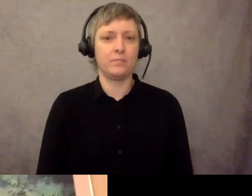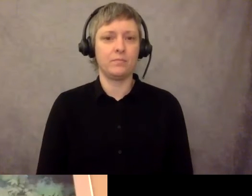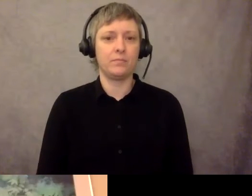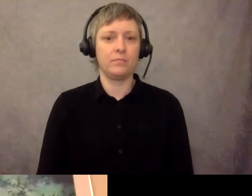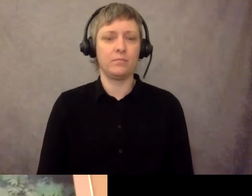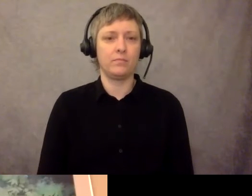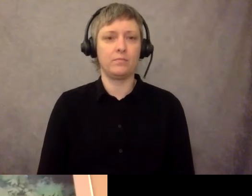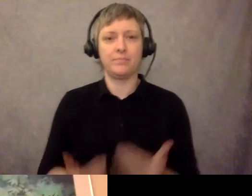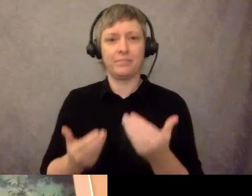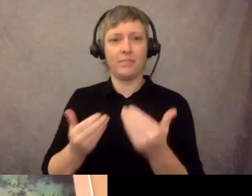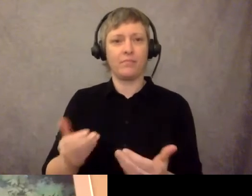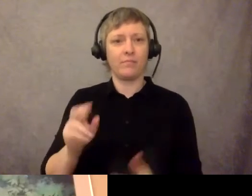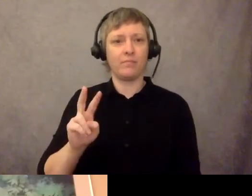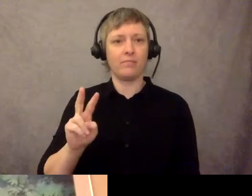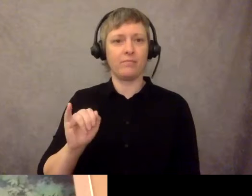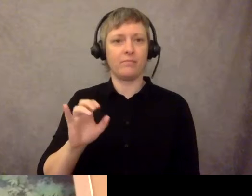Go ahead, Victor.